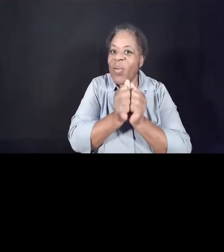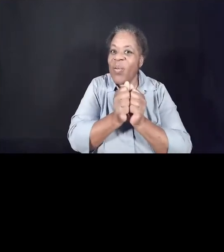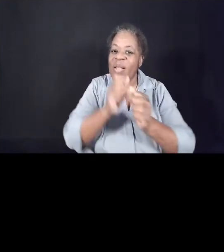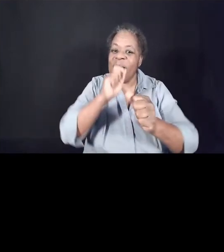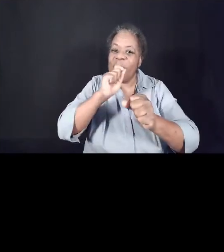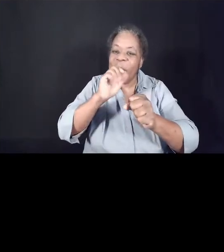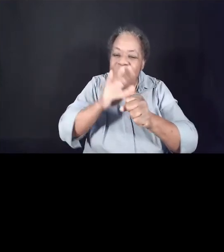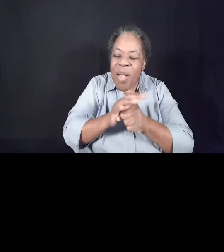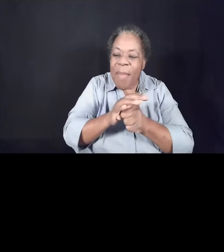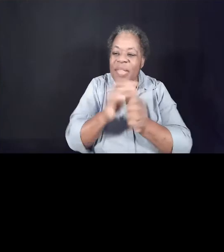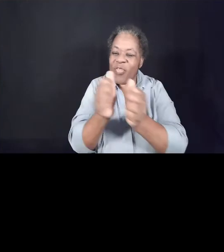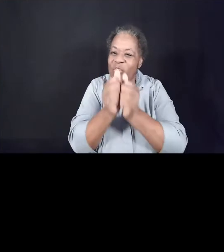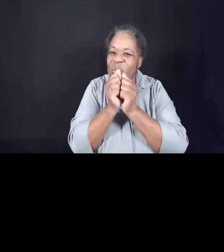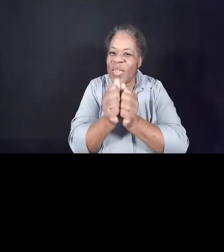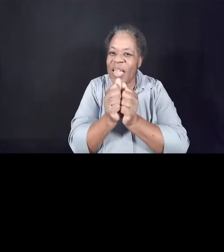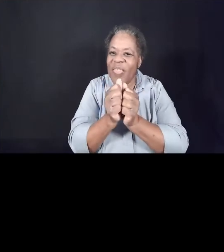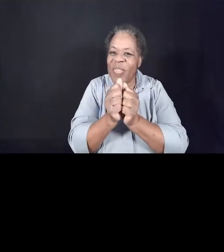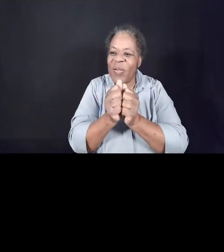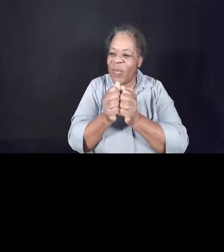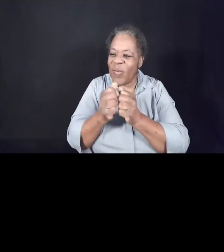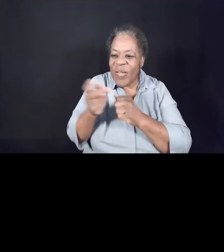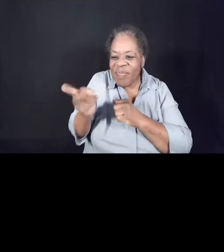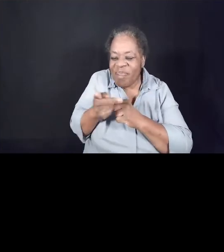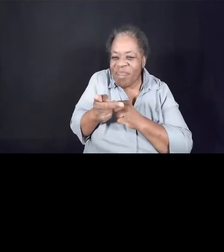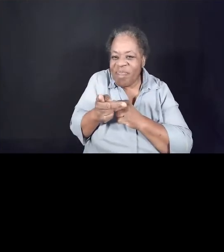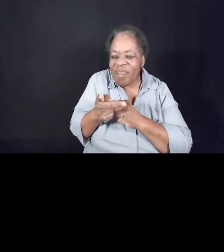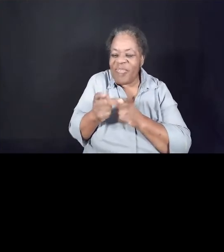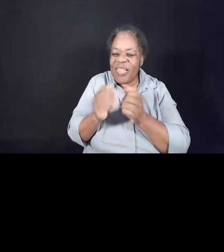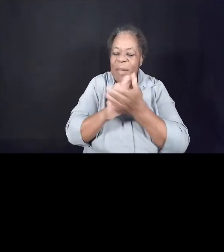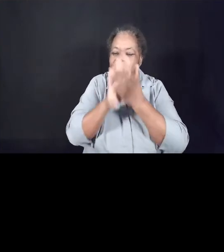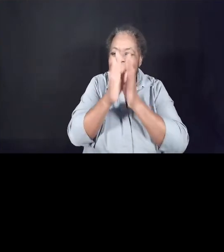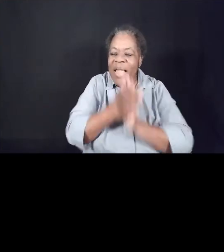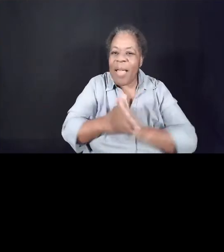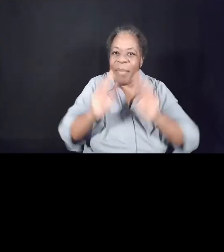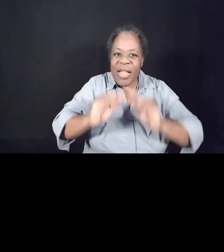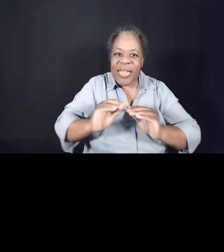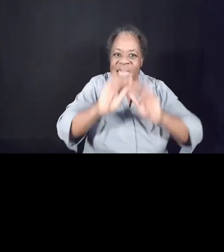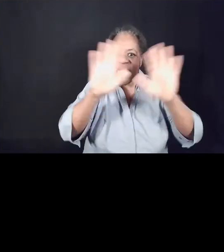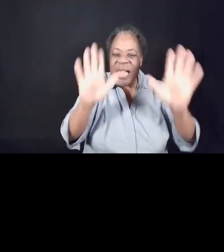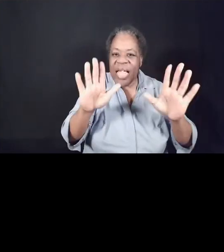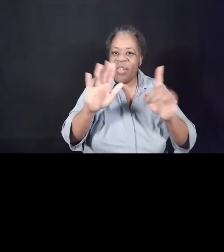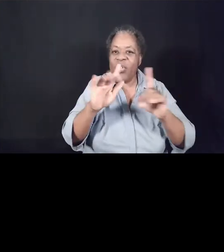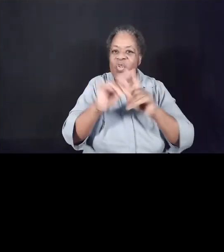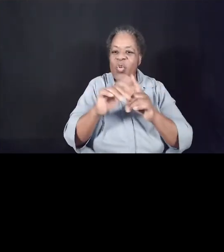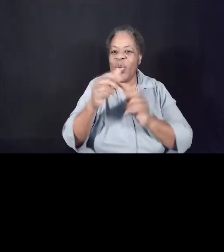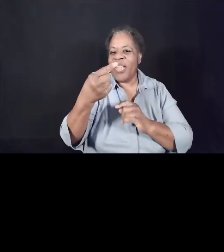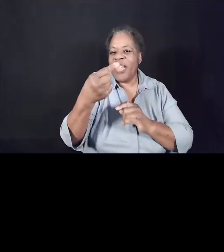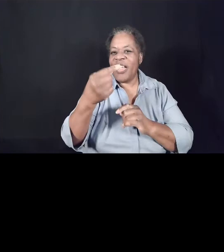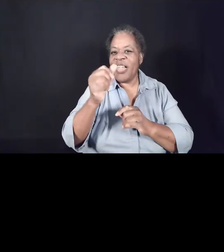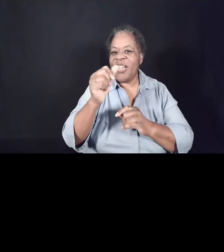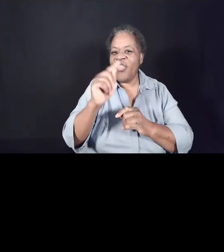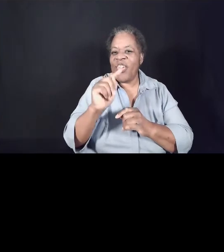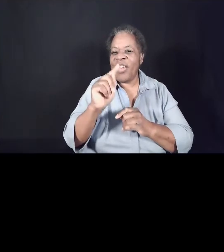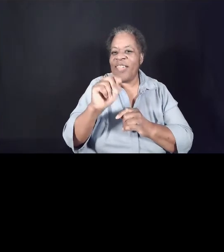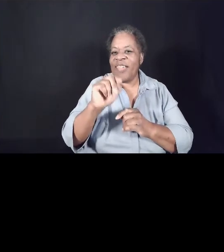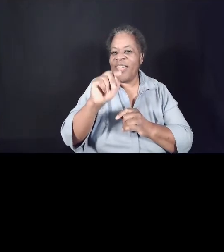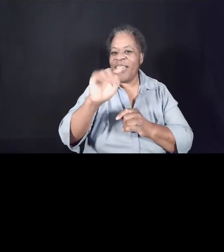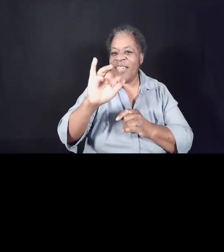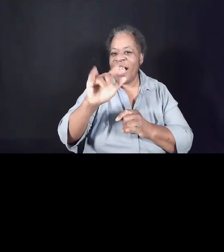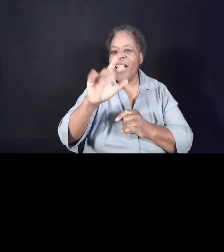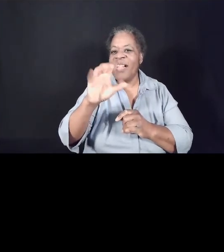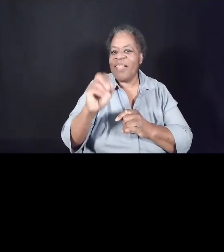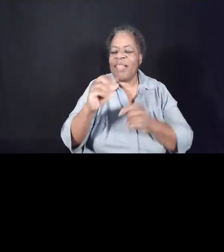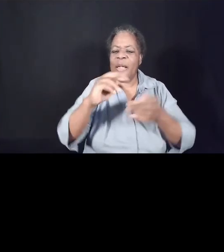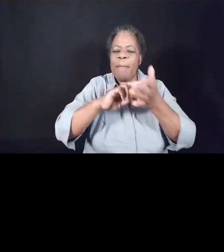they can be a light to the Gentiles. The Gentiles is shorthand for the rest of the world.